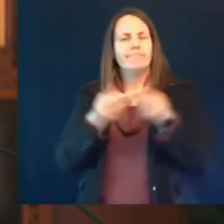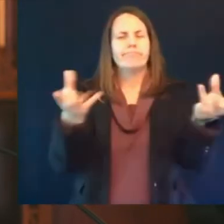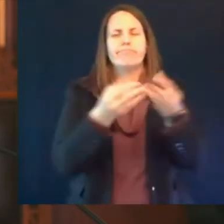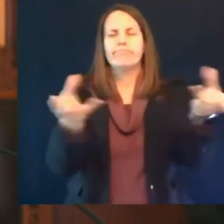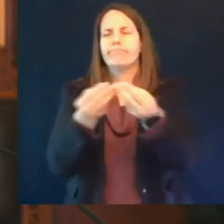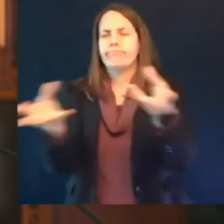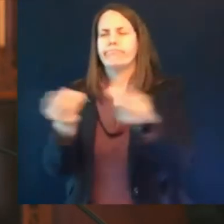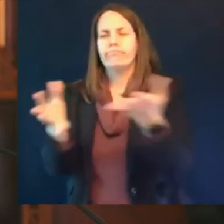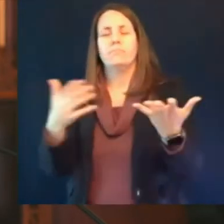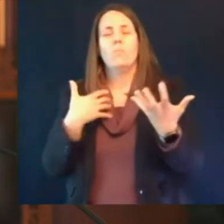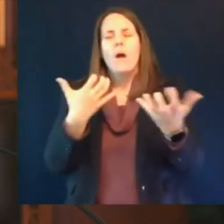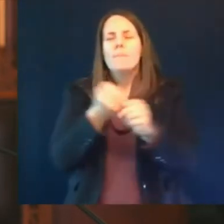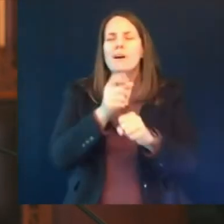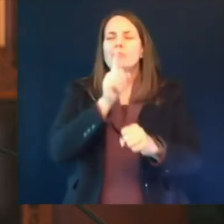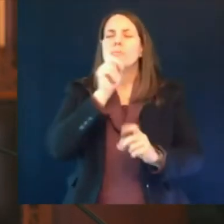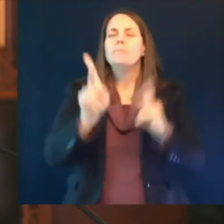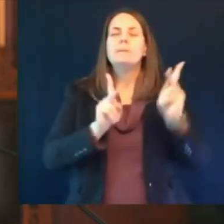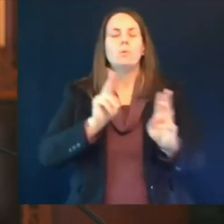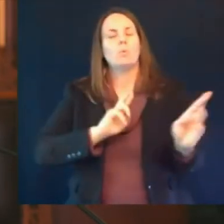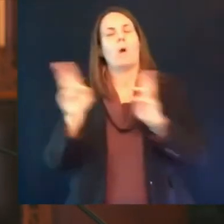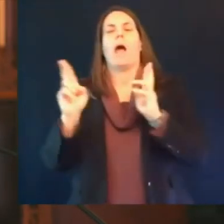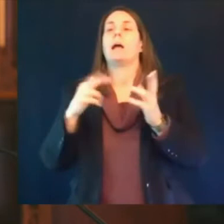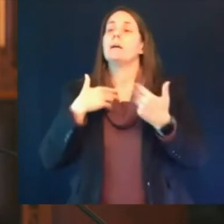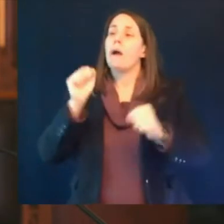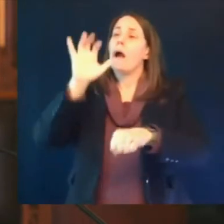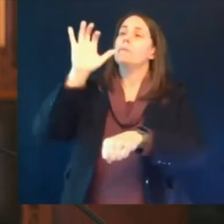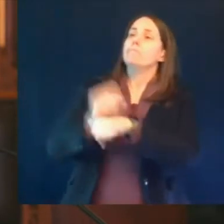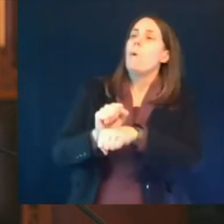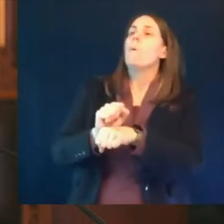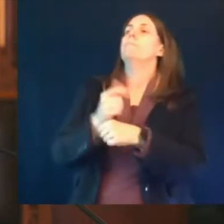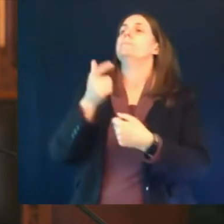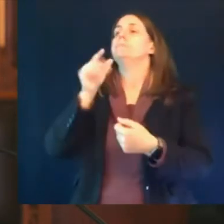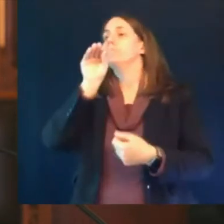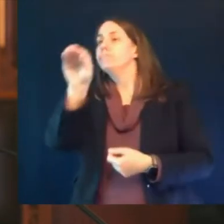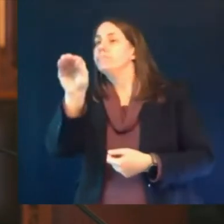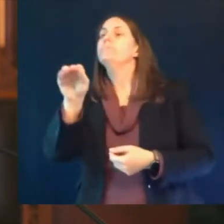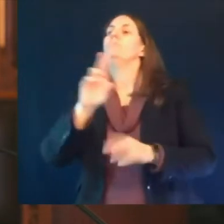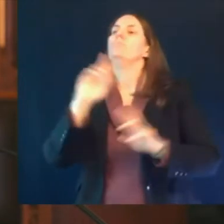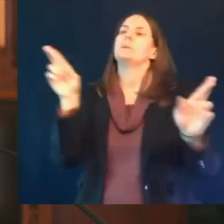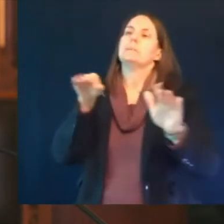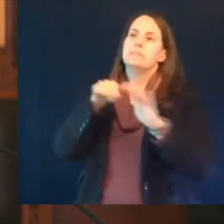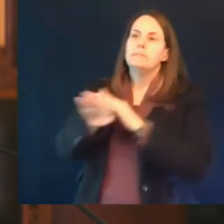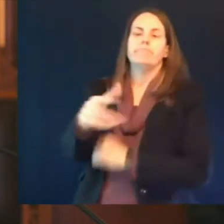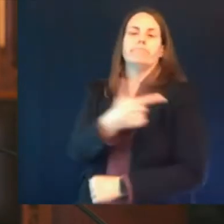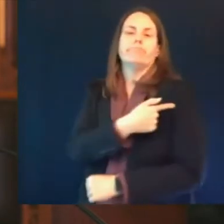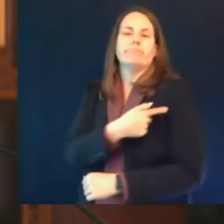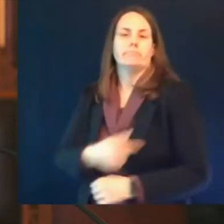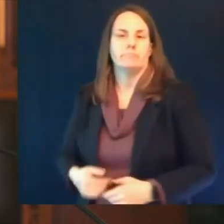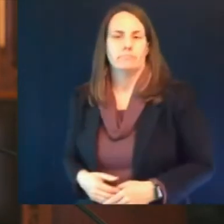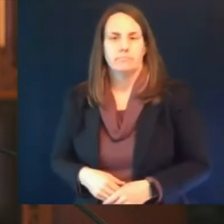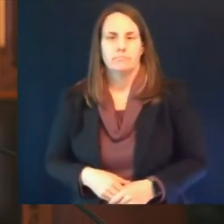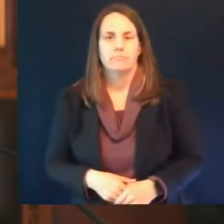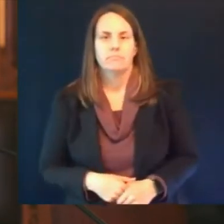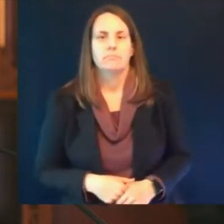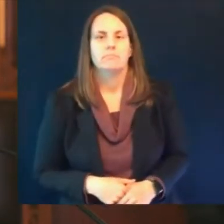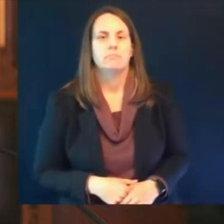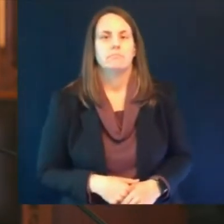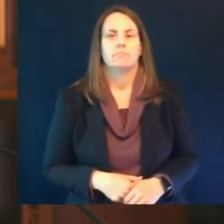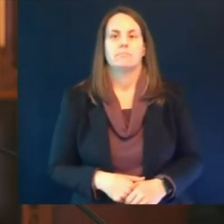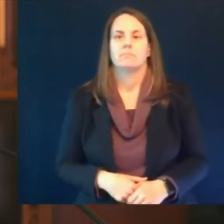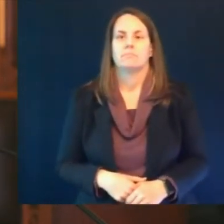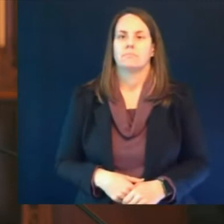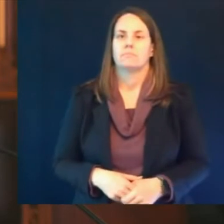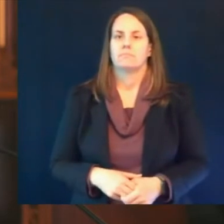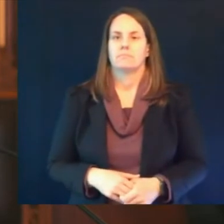that is good news the city of milwaukee with the doses coming in through fema have a very large amount